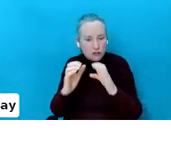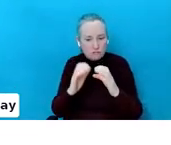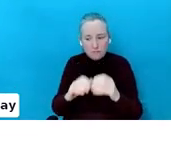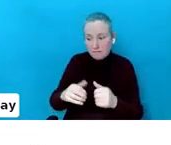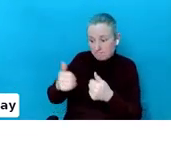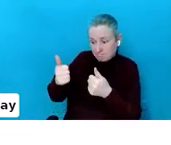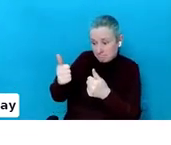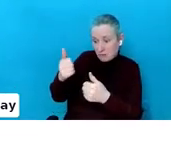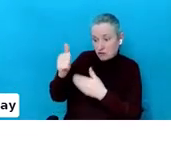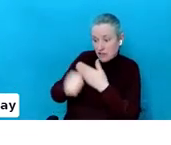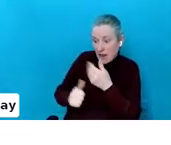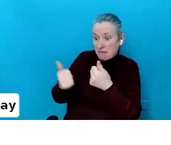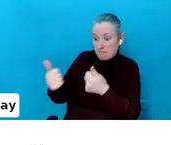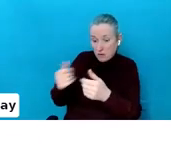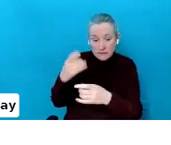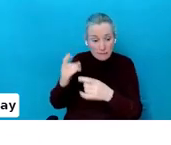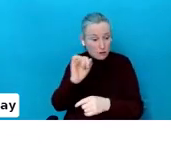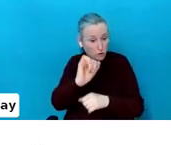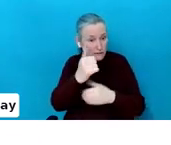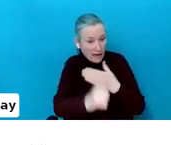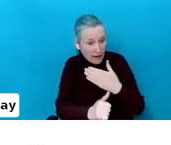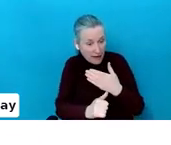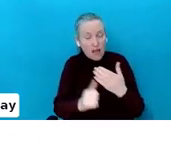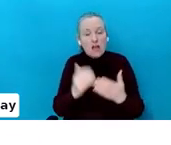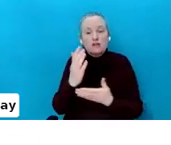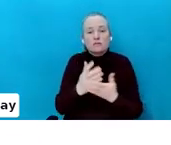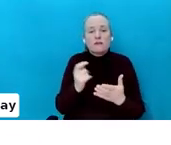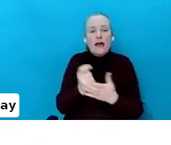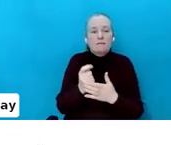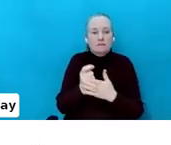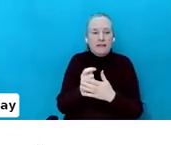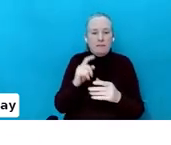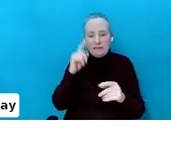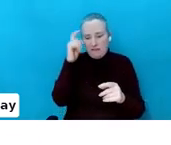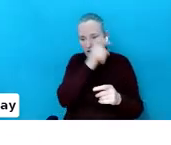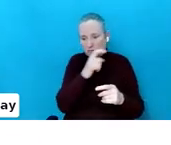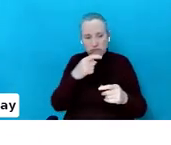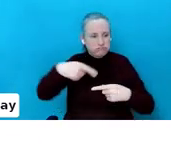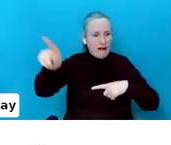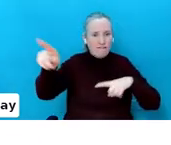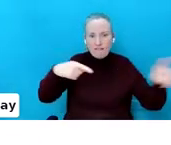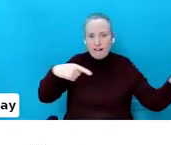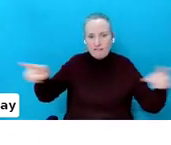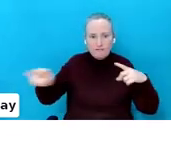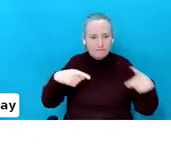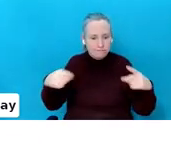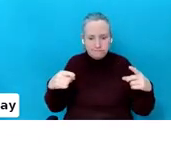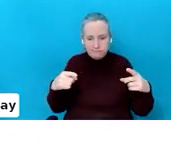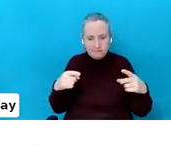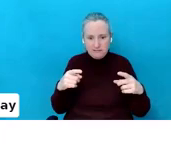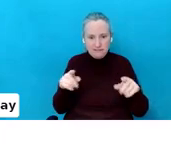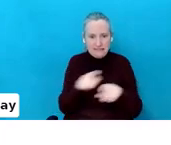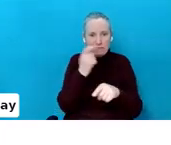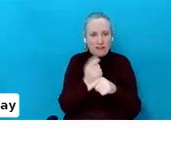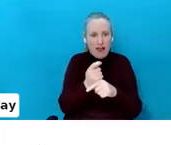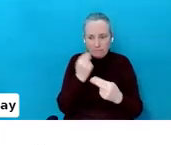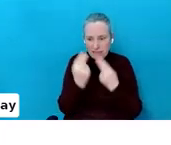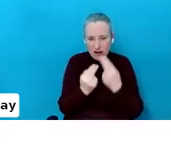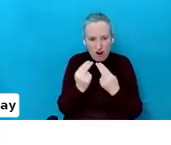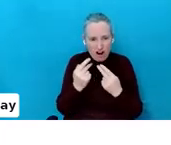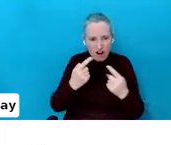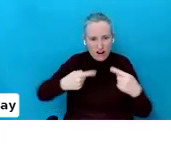everyone's day and sometimes even having a mealtime in the week can be hard with everyone going left, right and center, doing different activities.